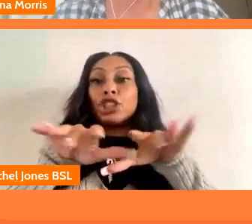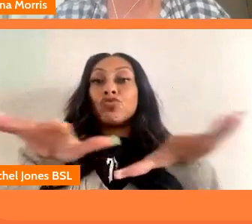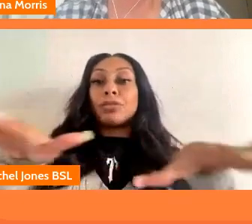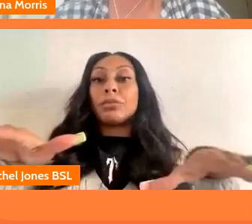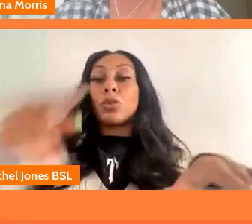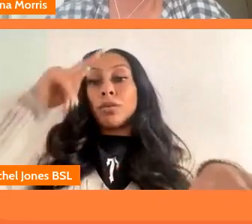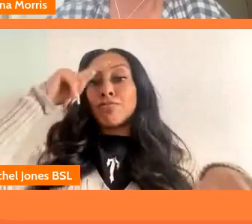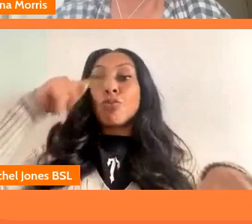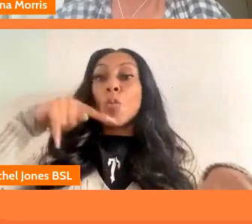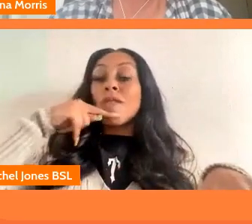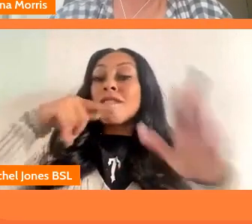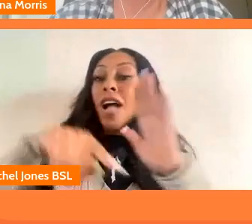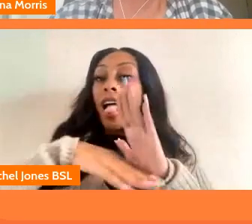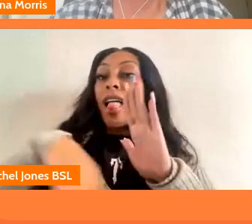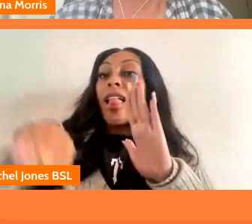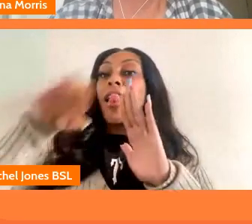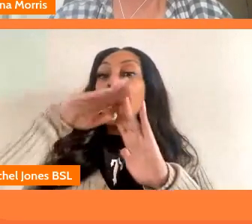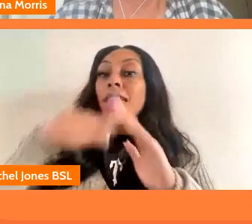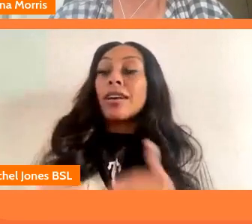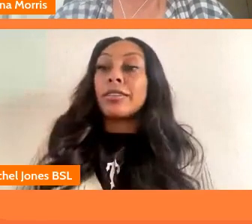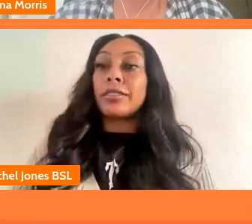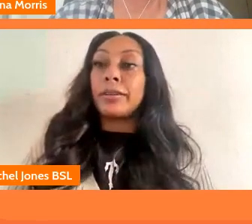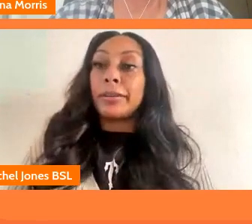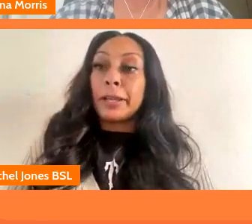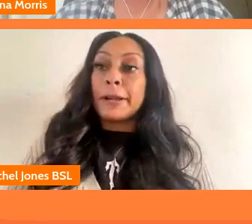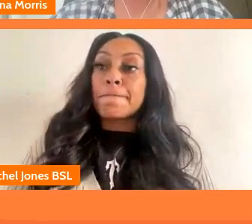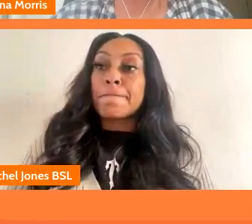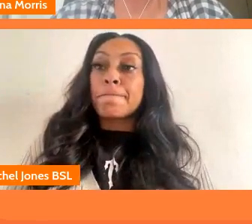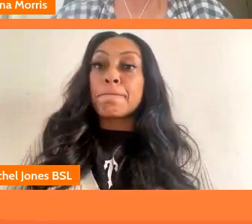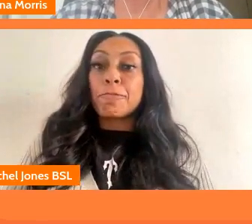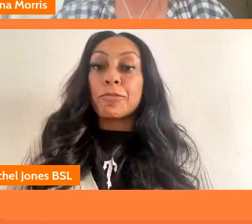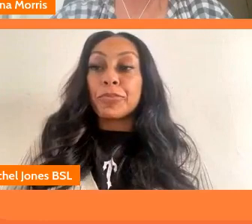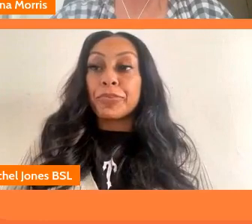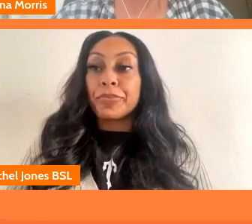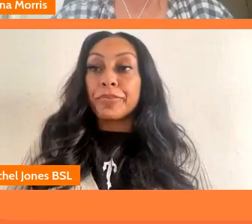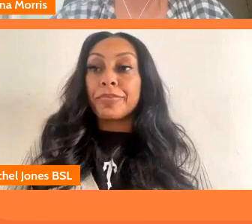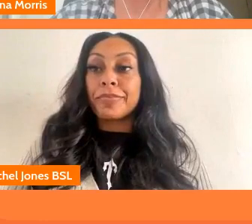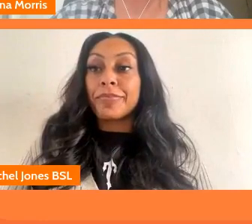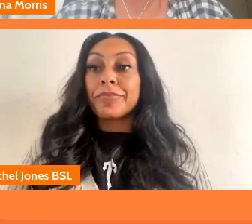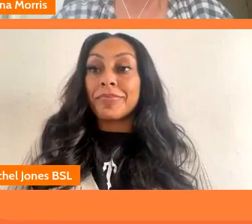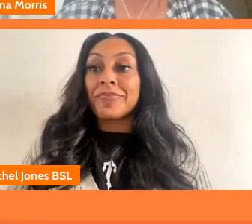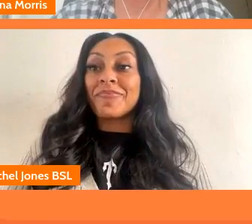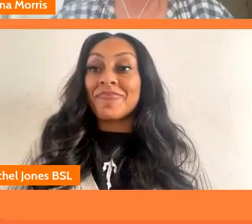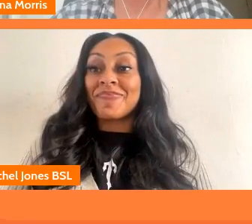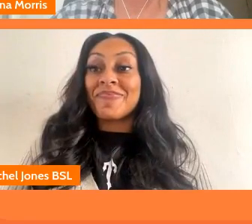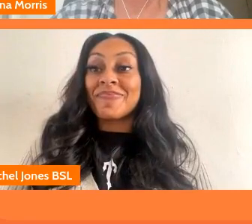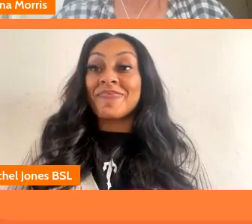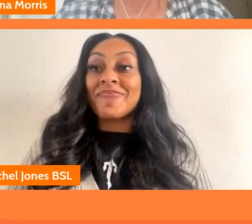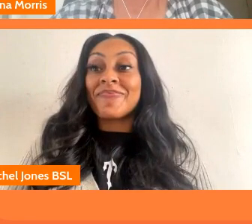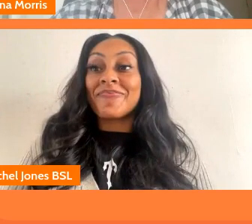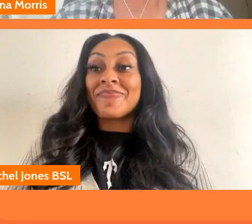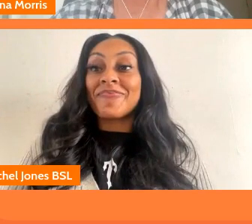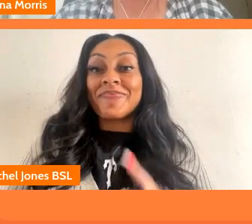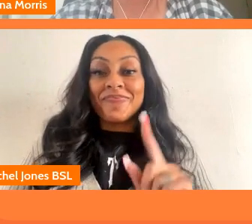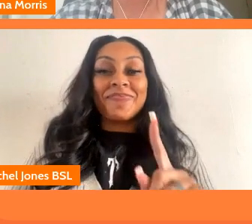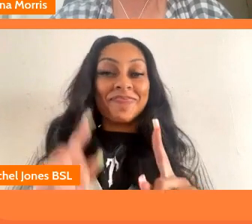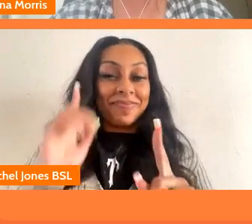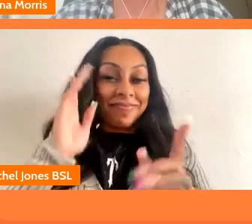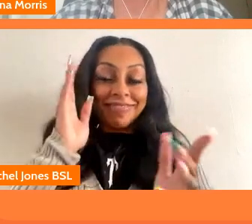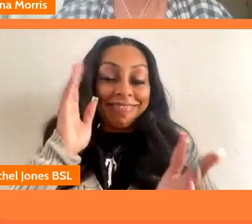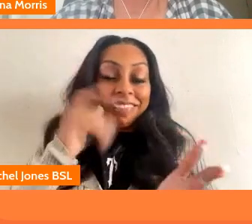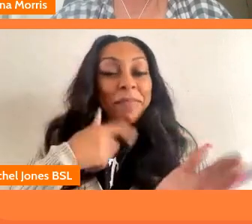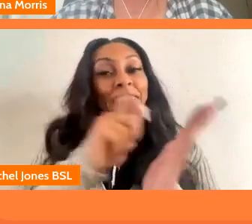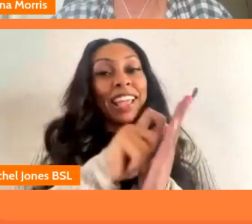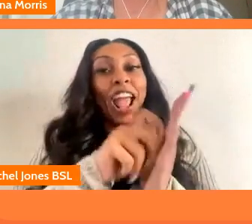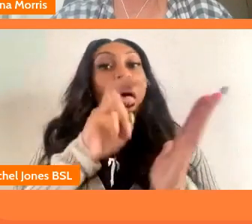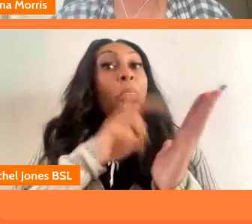raising do you want to just talk a little bit about that yeah absolutely yeah thank you yeah i i made a note to talk about exactly that actually and